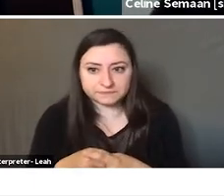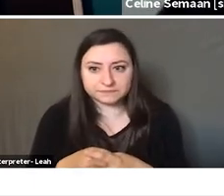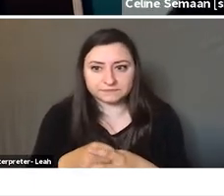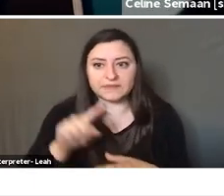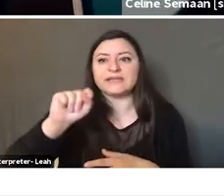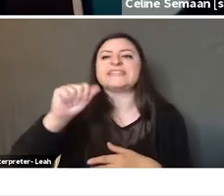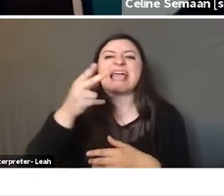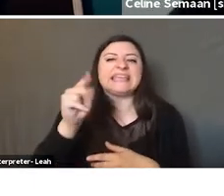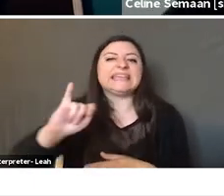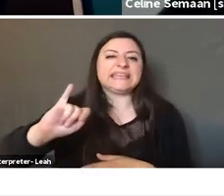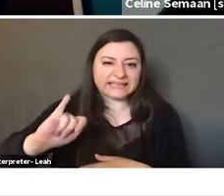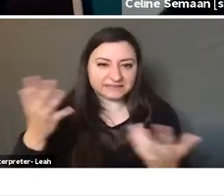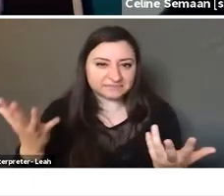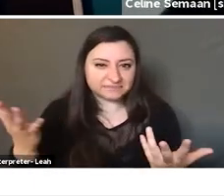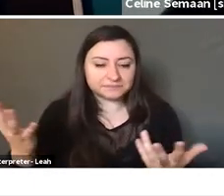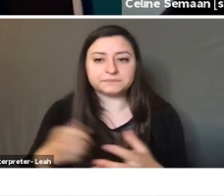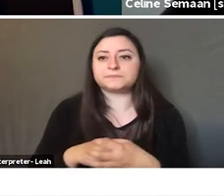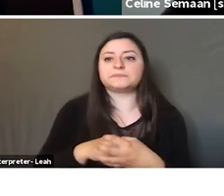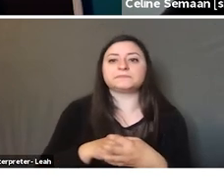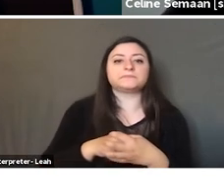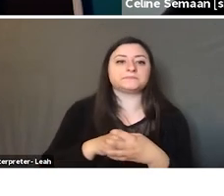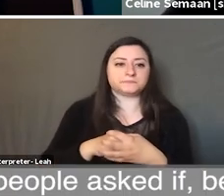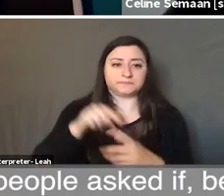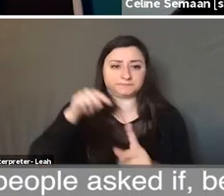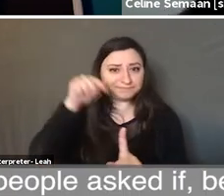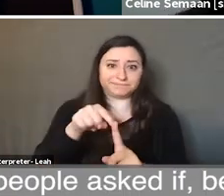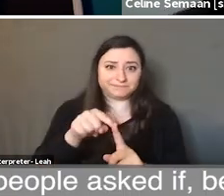Popular food, it's not gentrified food.